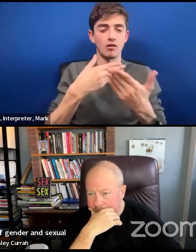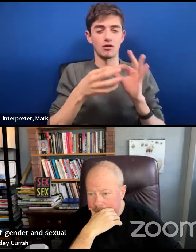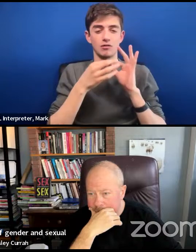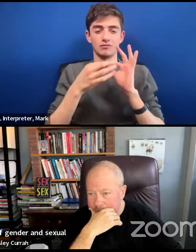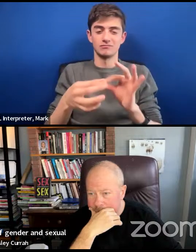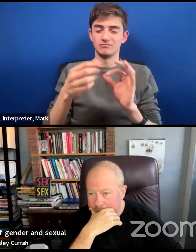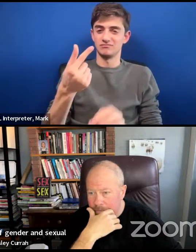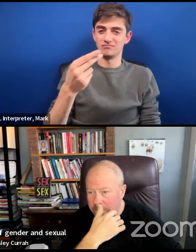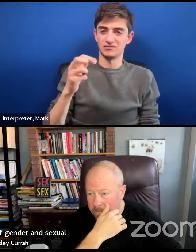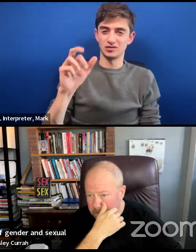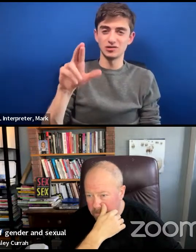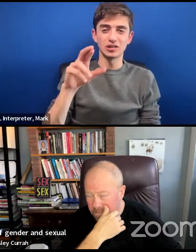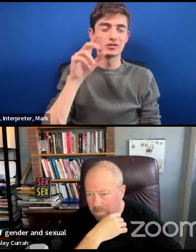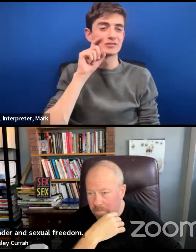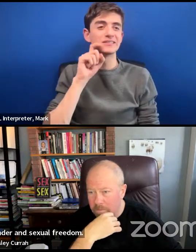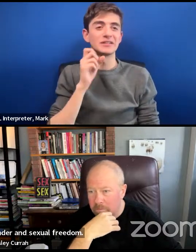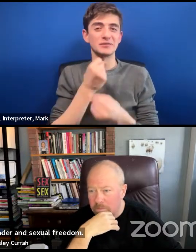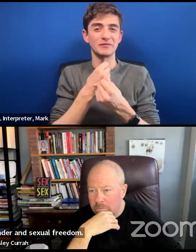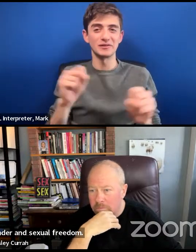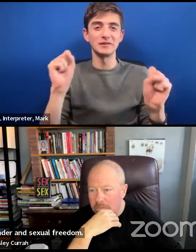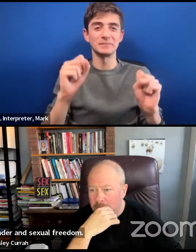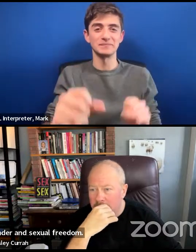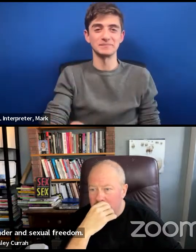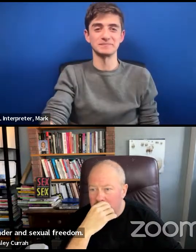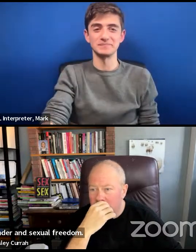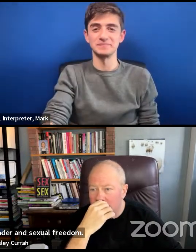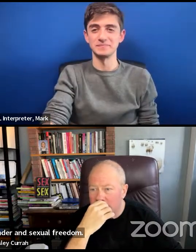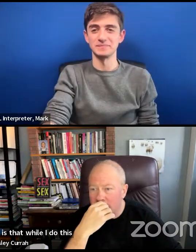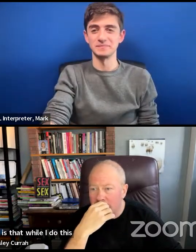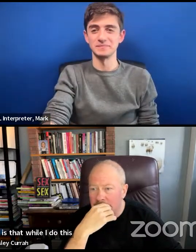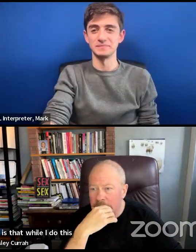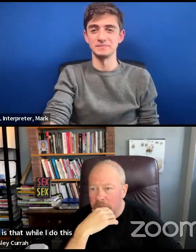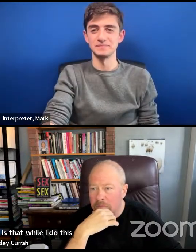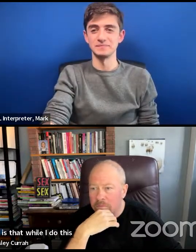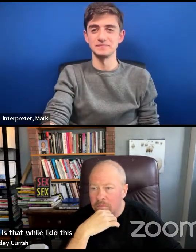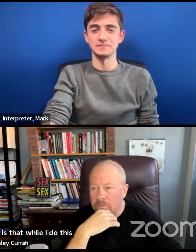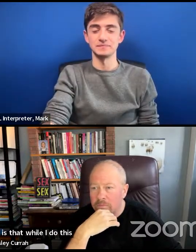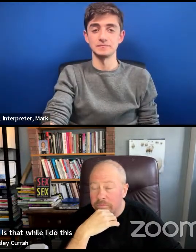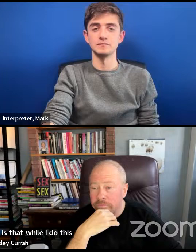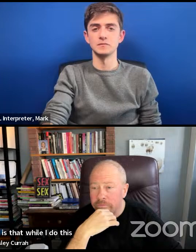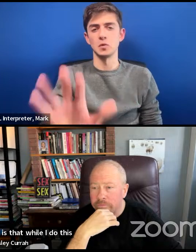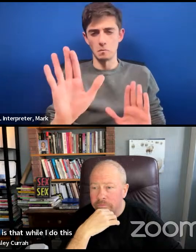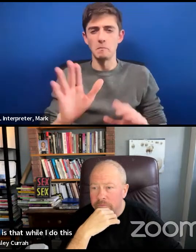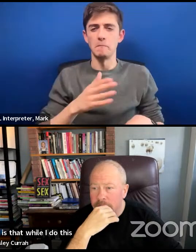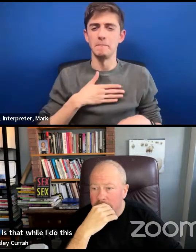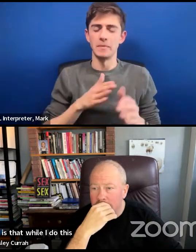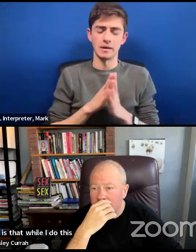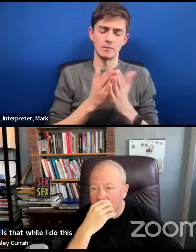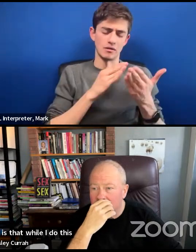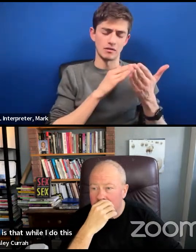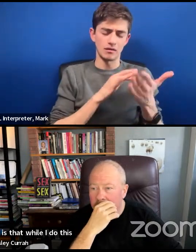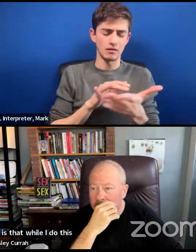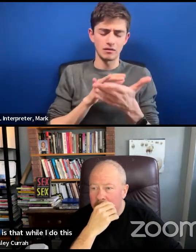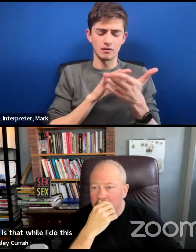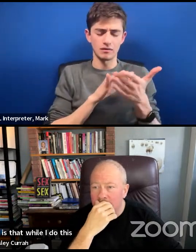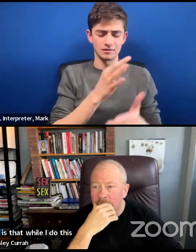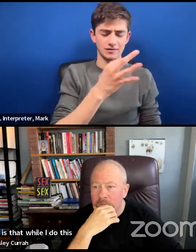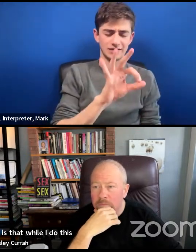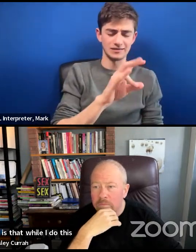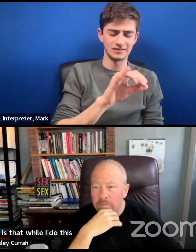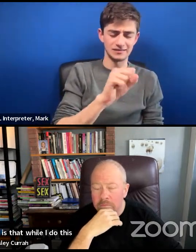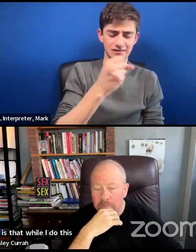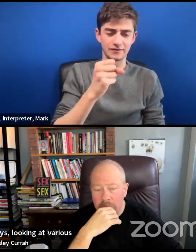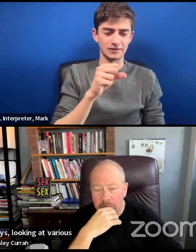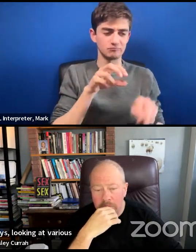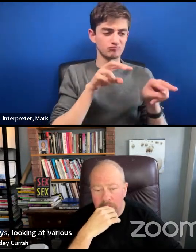So the last thing that I'll say is that while I do this long study of the 1970s looking at various objects from serial gay